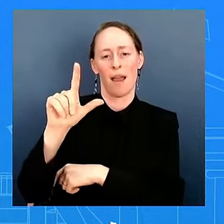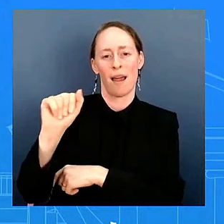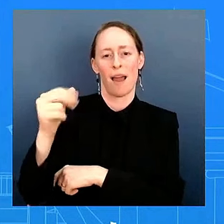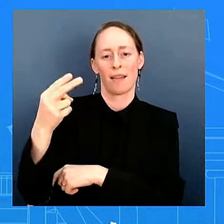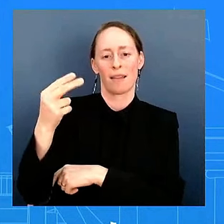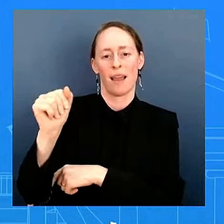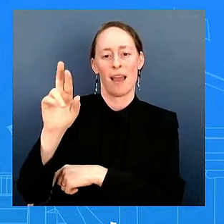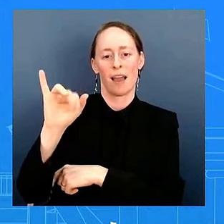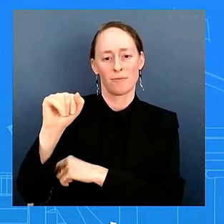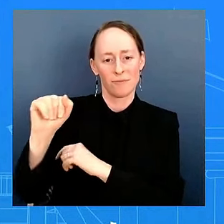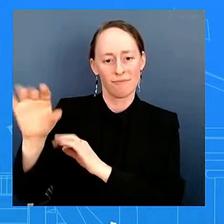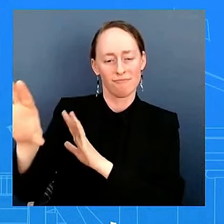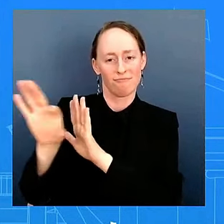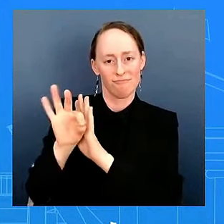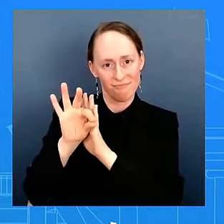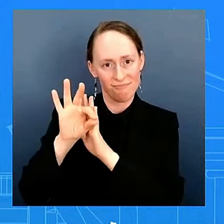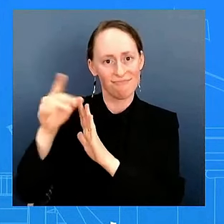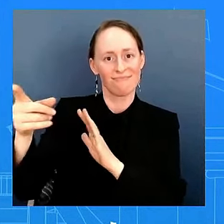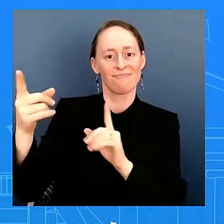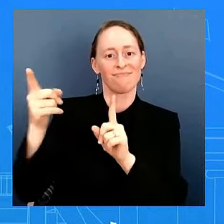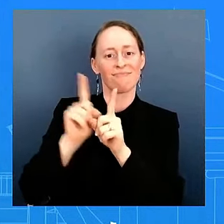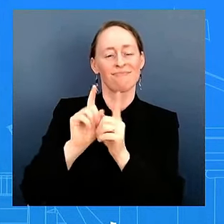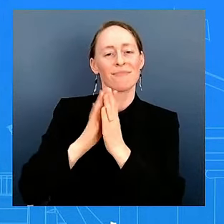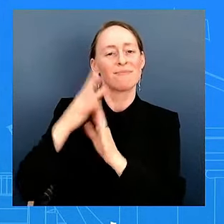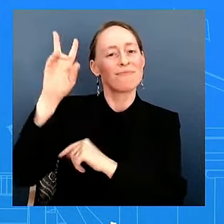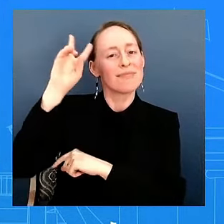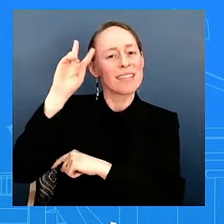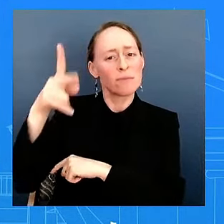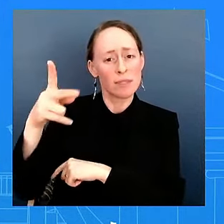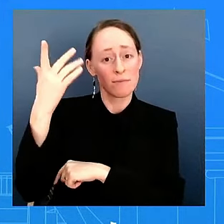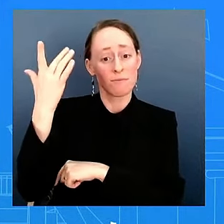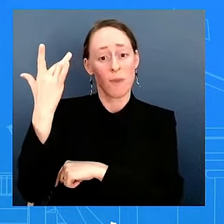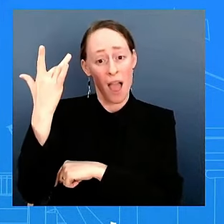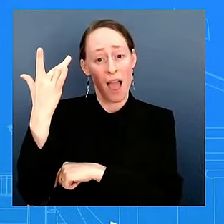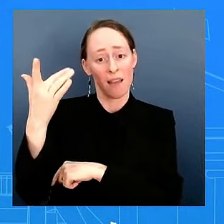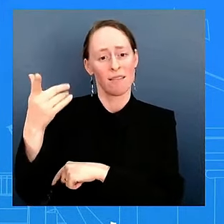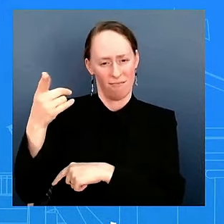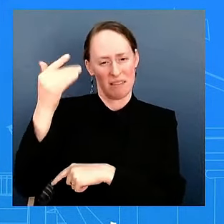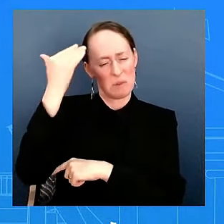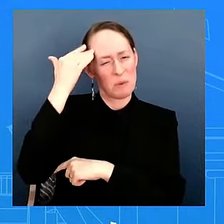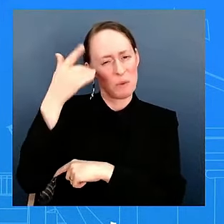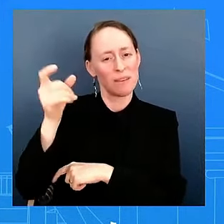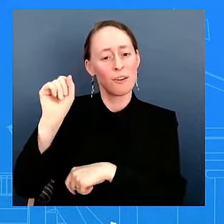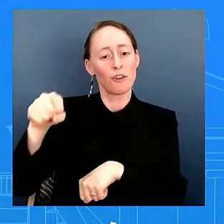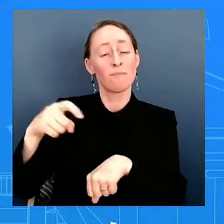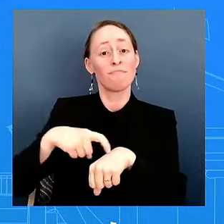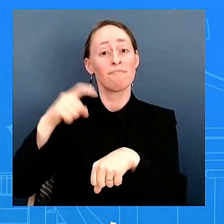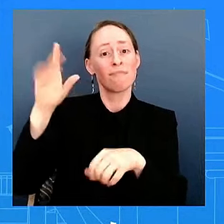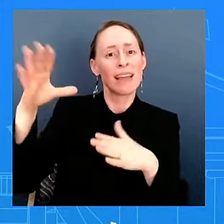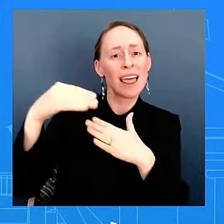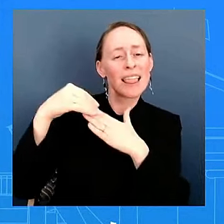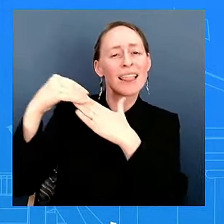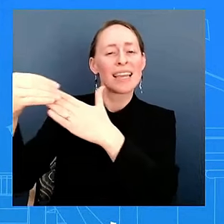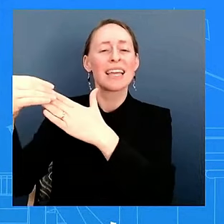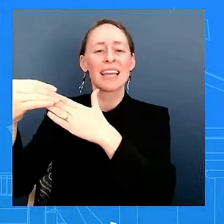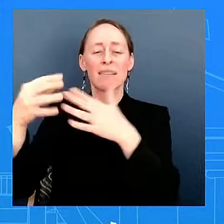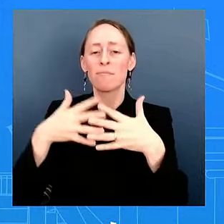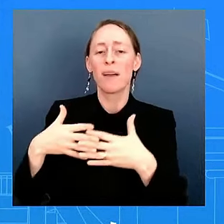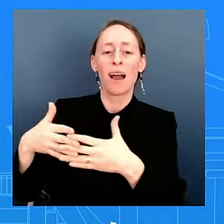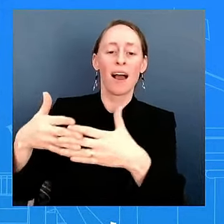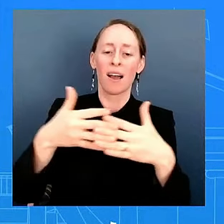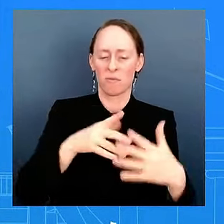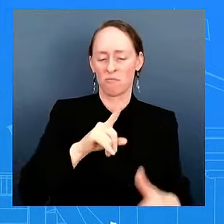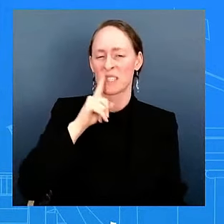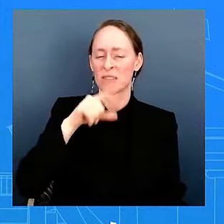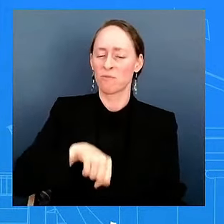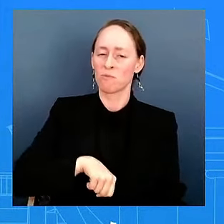he did so because he believed she could lead on day one. And he's incredibly proud of her. He chose her